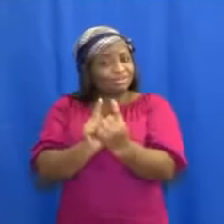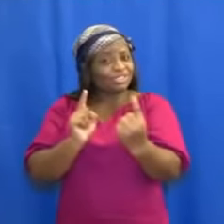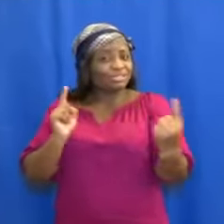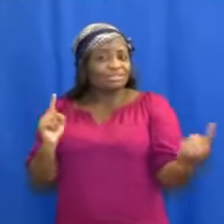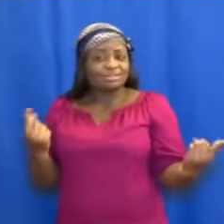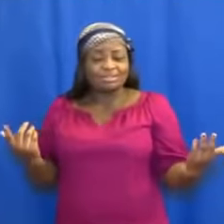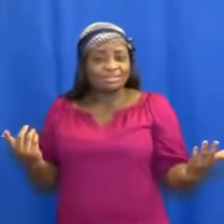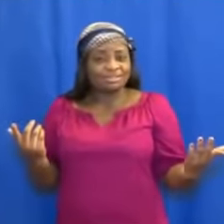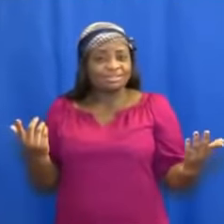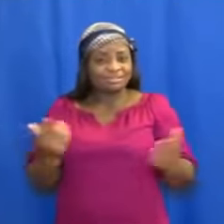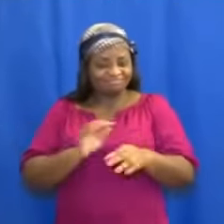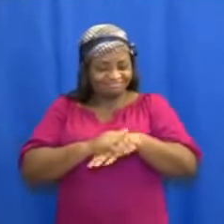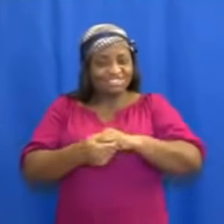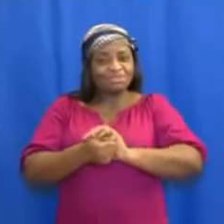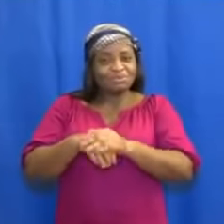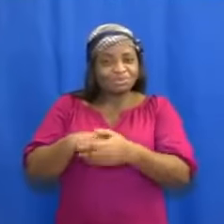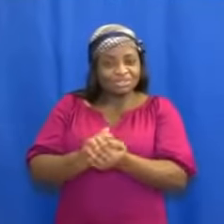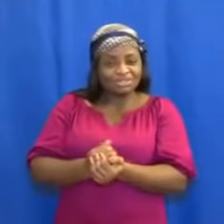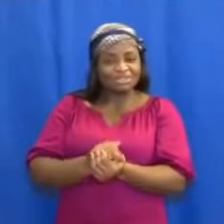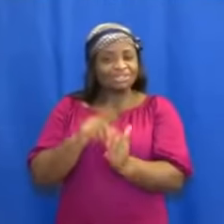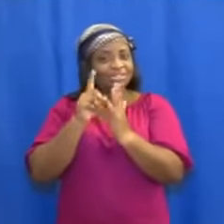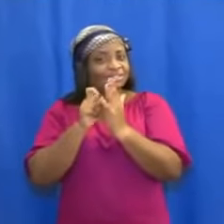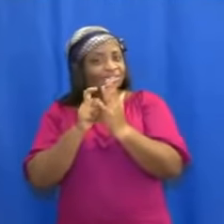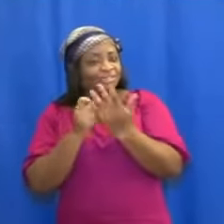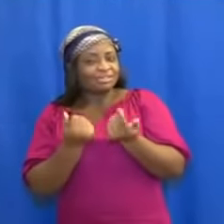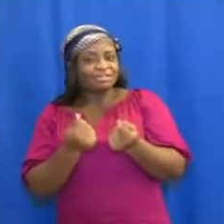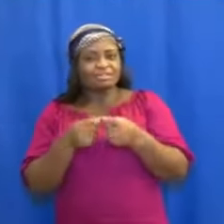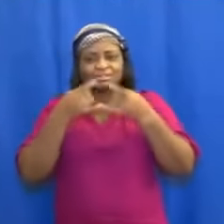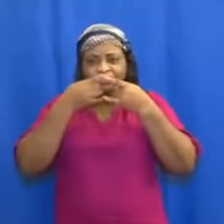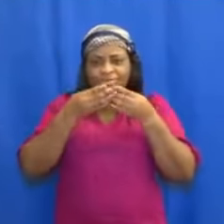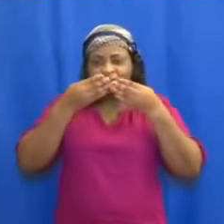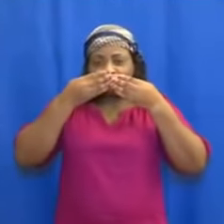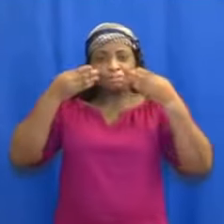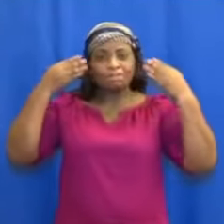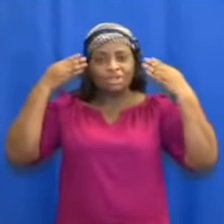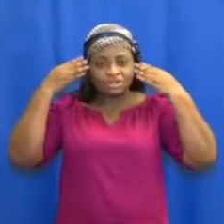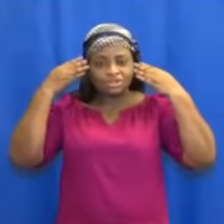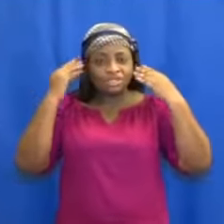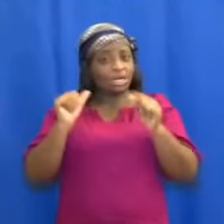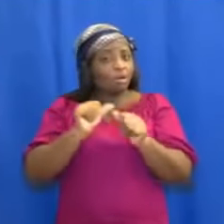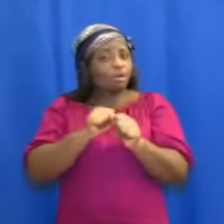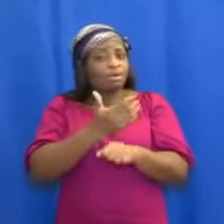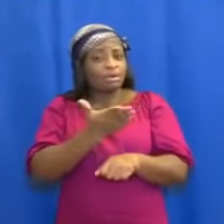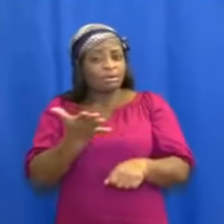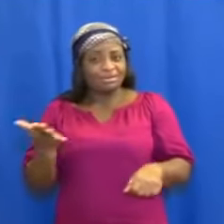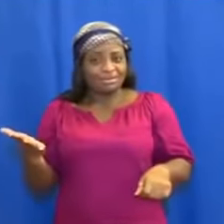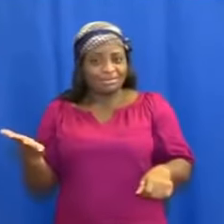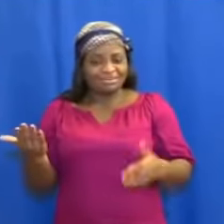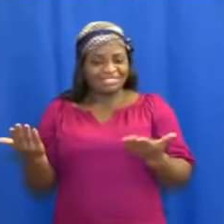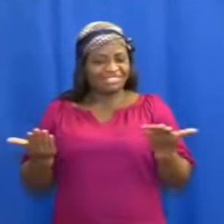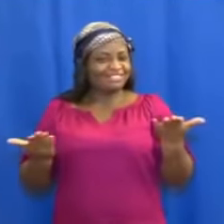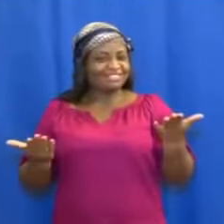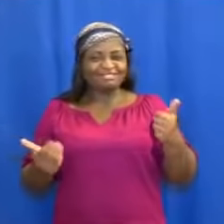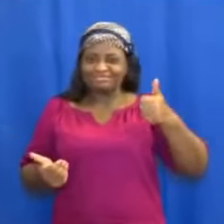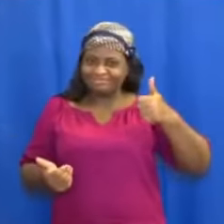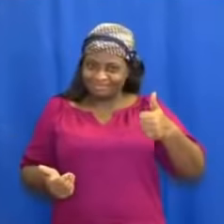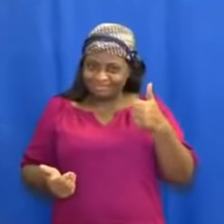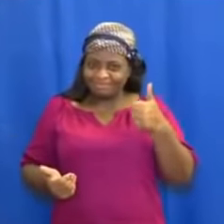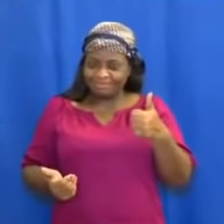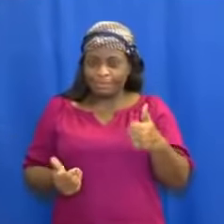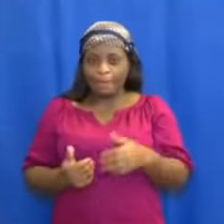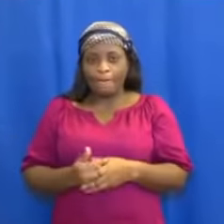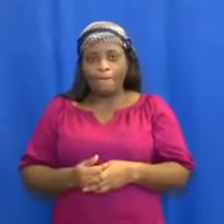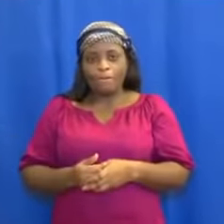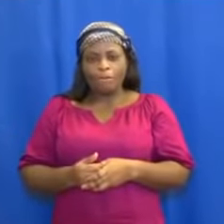-washing, hand hygiene, and mask-wearing protocols, which serve us well. Our heroic health